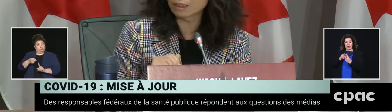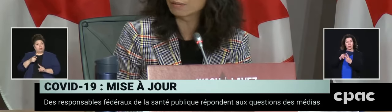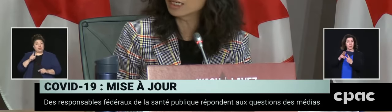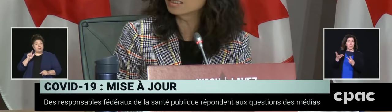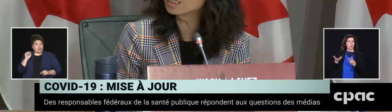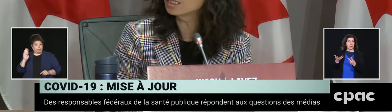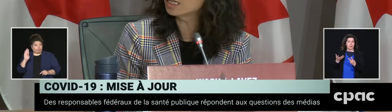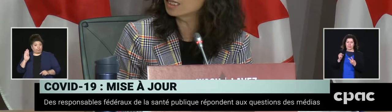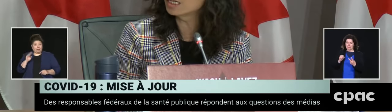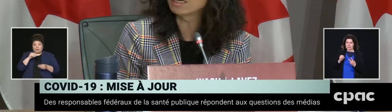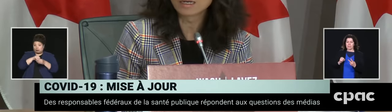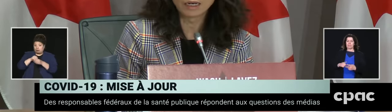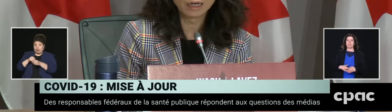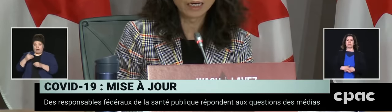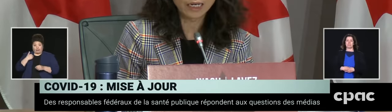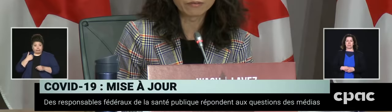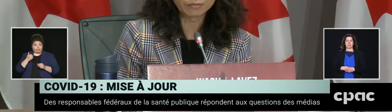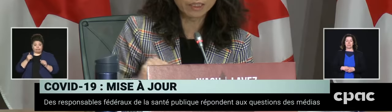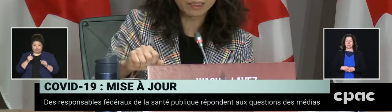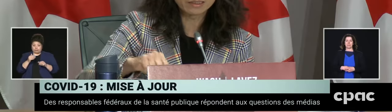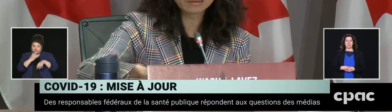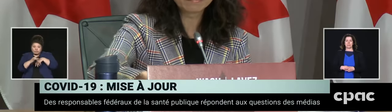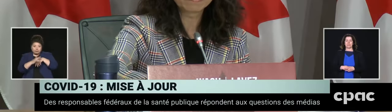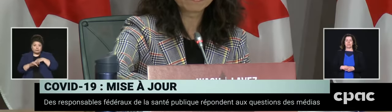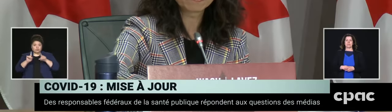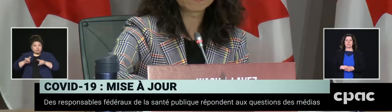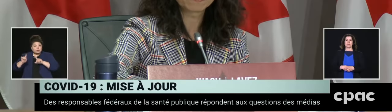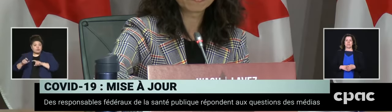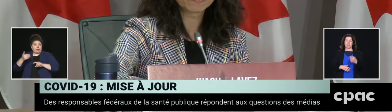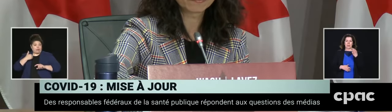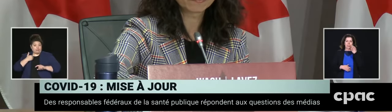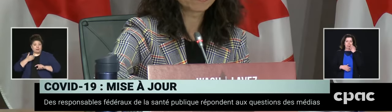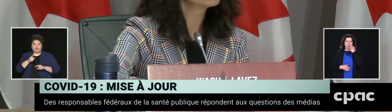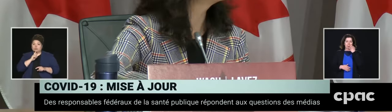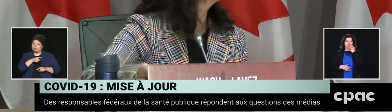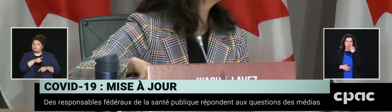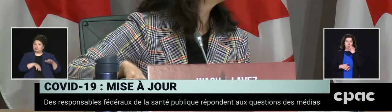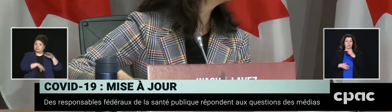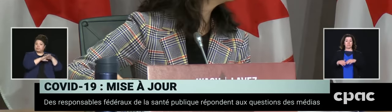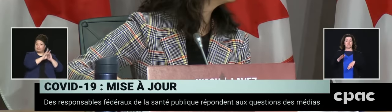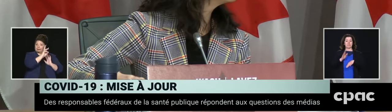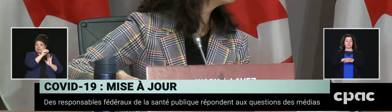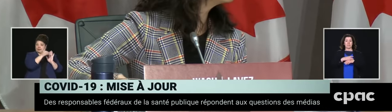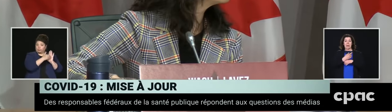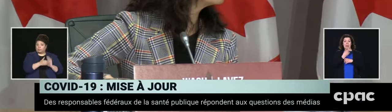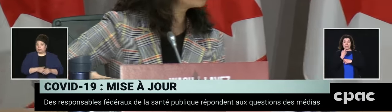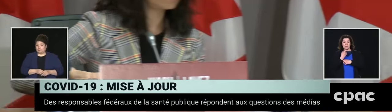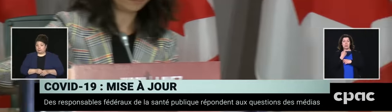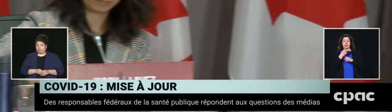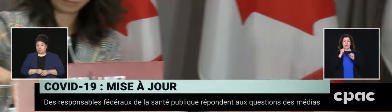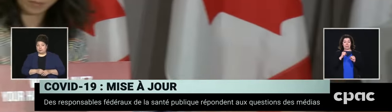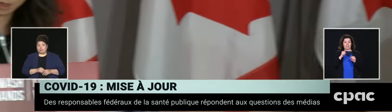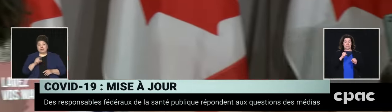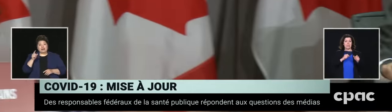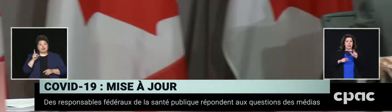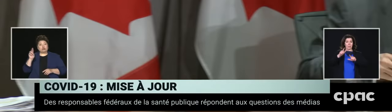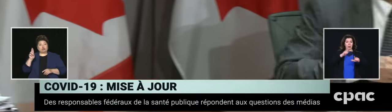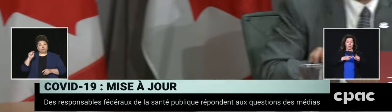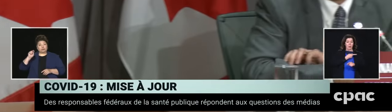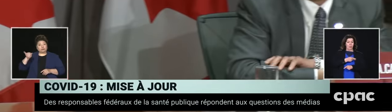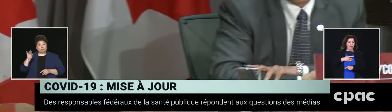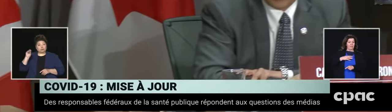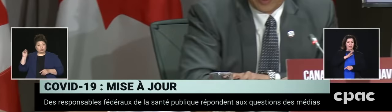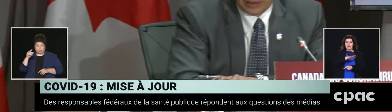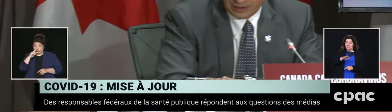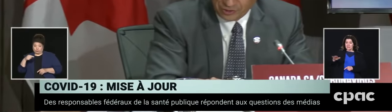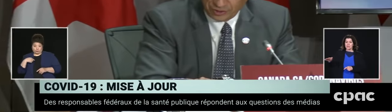this is the capacity that they have in place. It's Dr. Newmibig. I can just build on what Dr. Tam has said. As